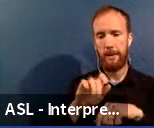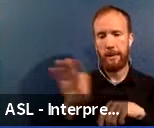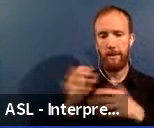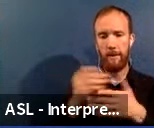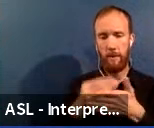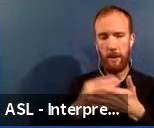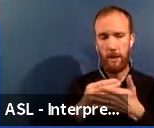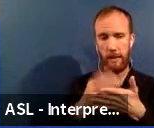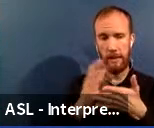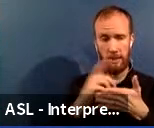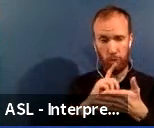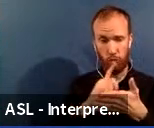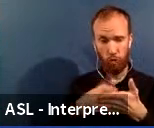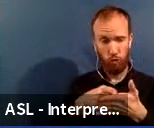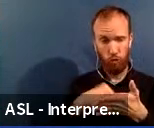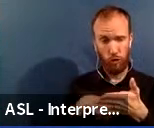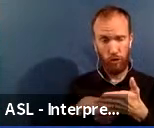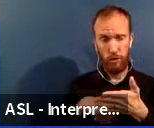think this is one for Ivan.